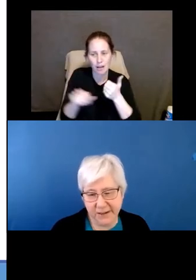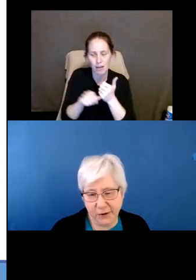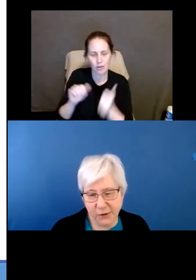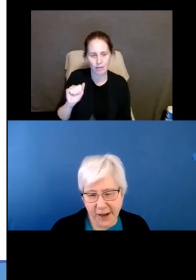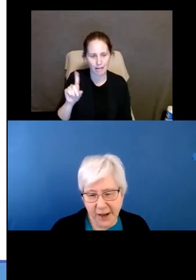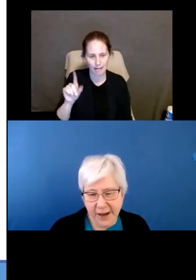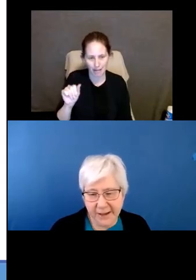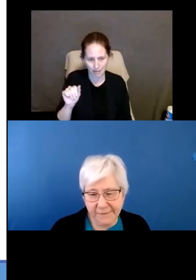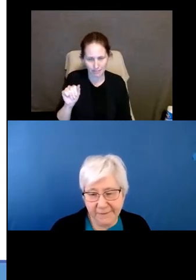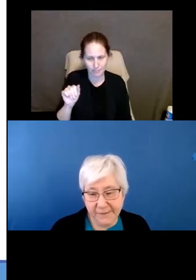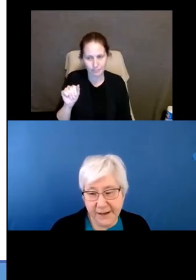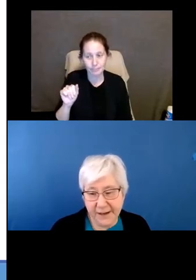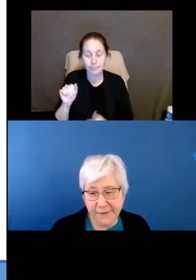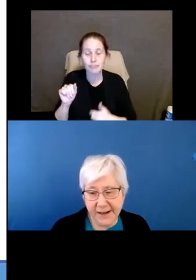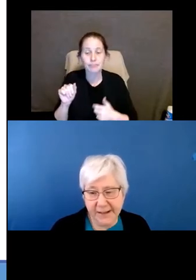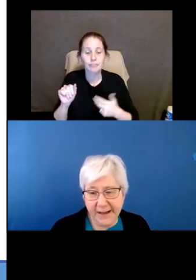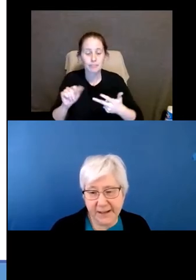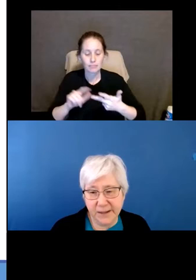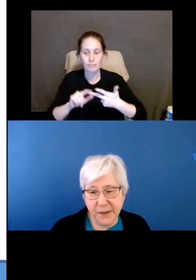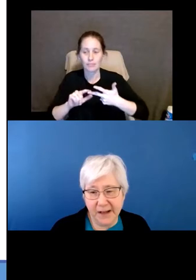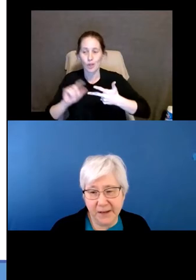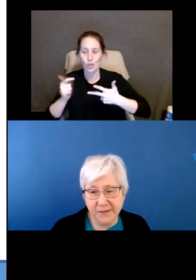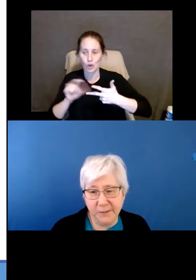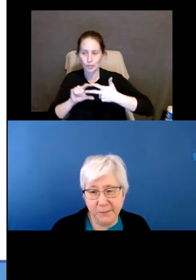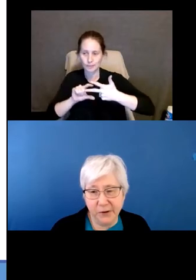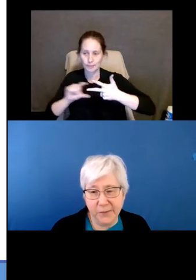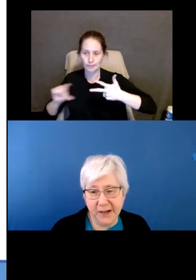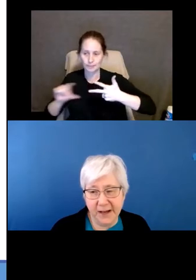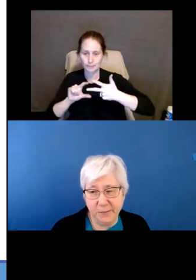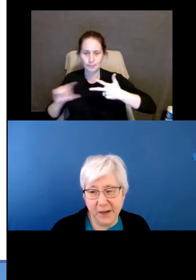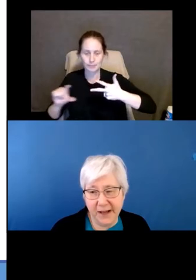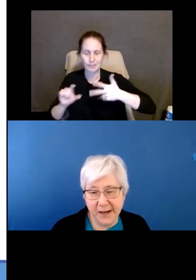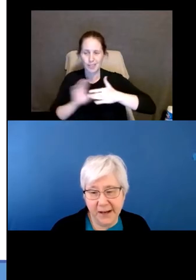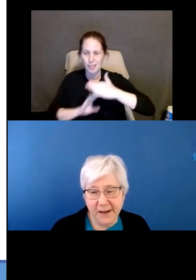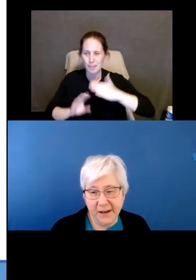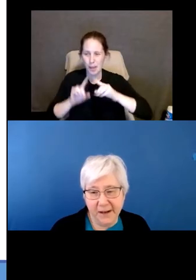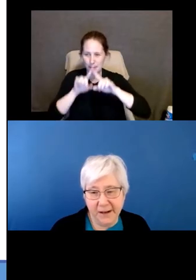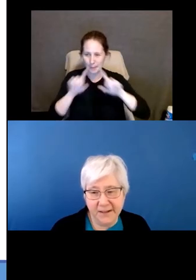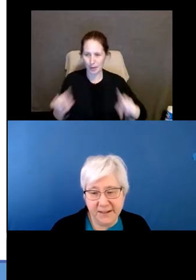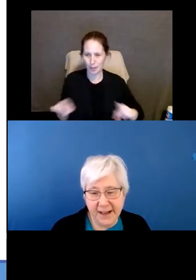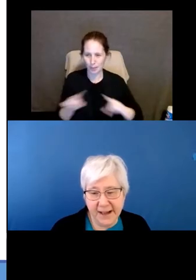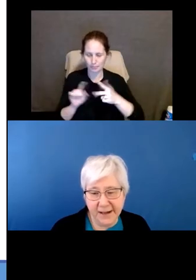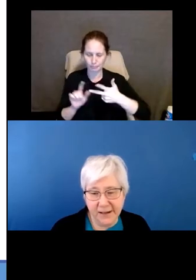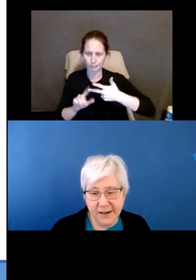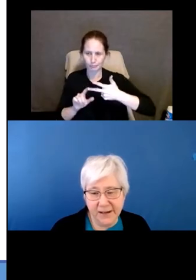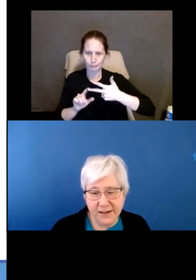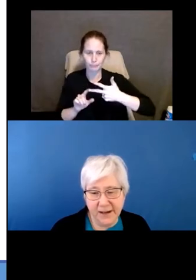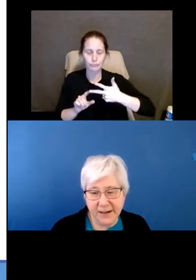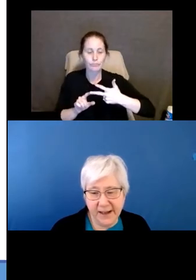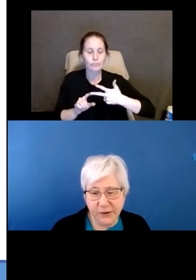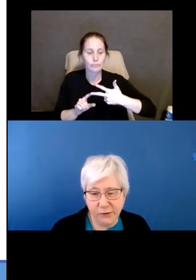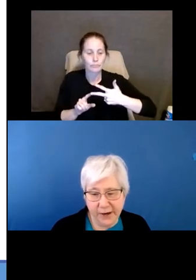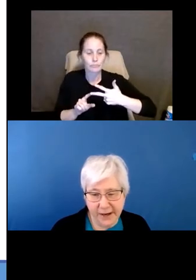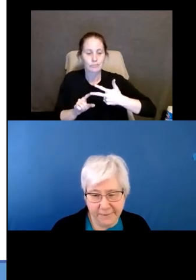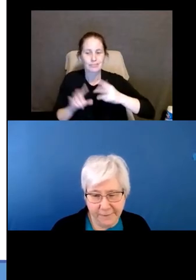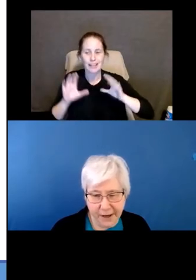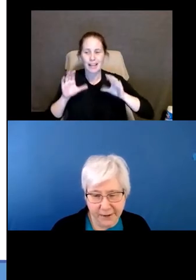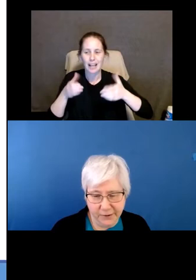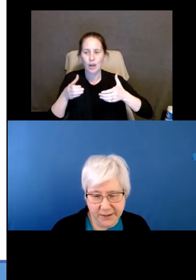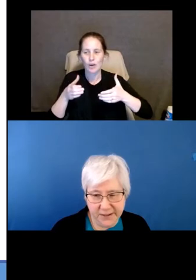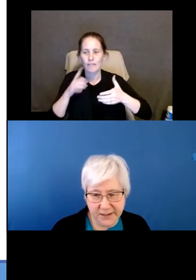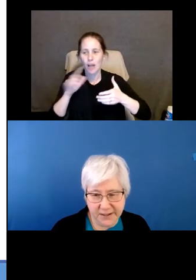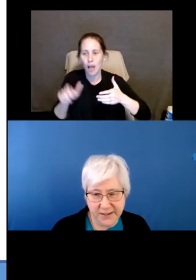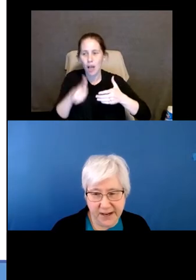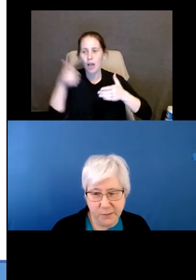They then finally at the bottom of the pyramid on my slide is a category of